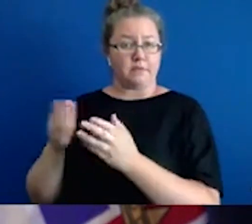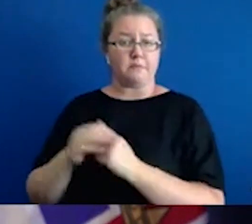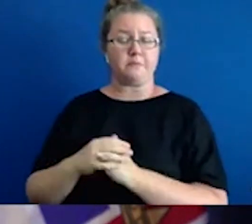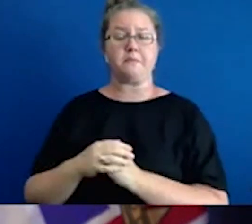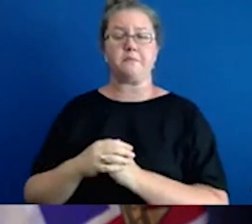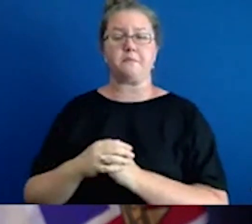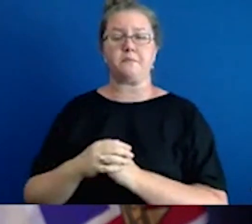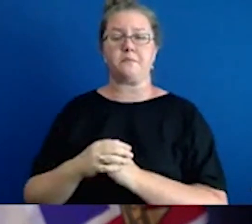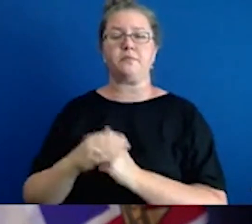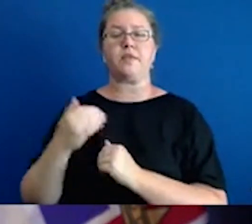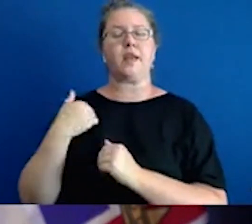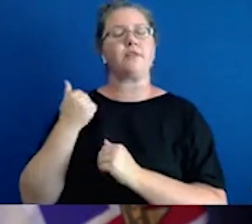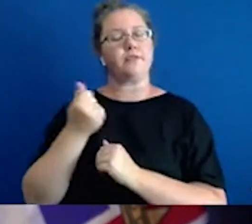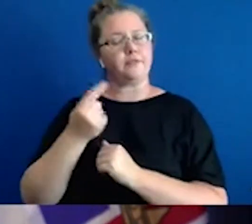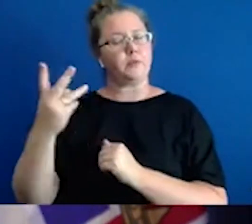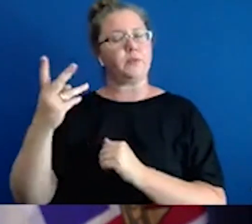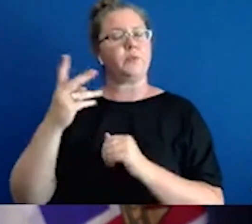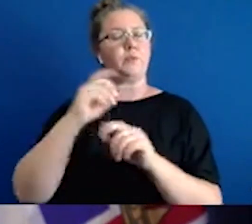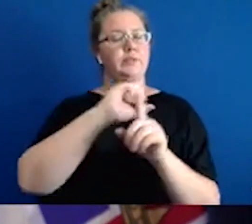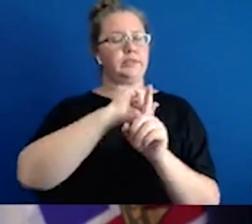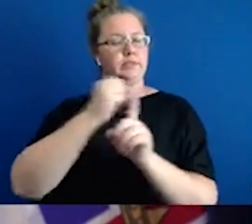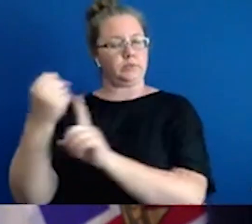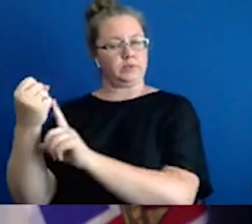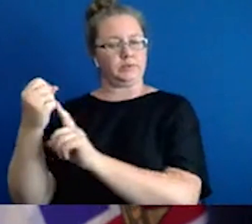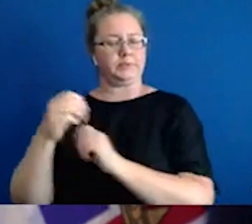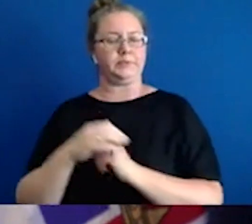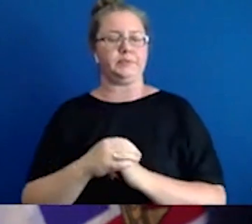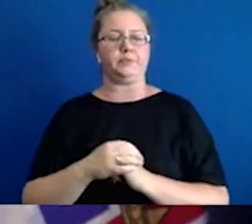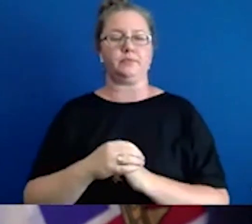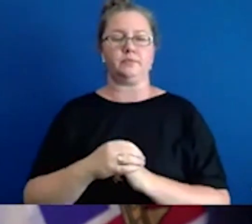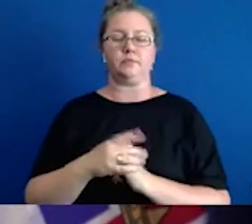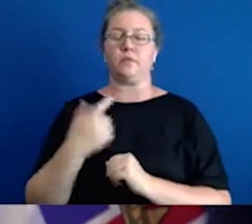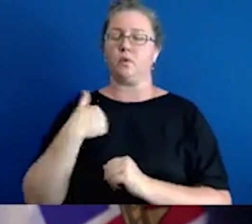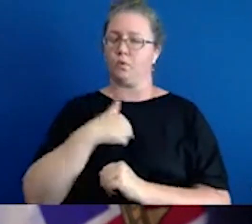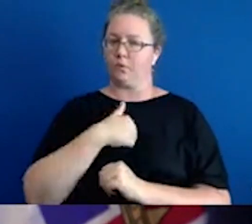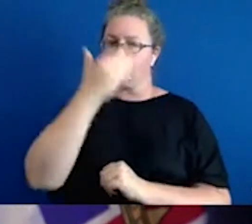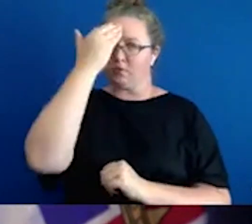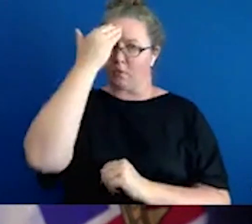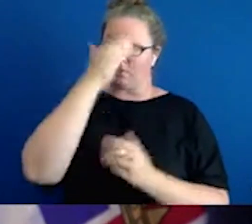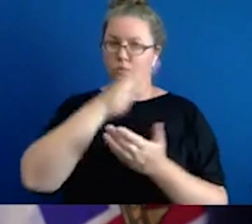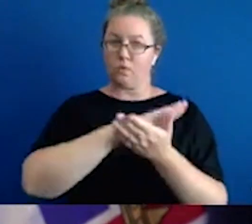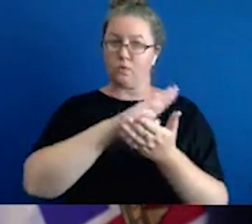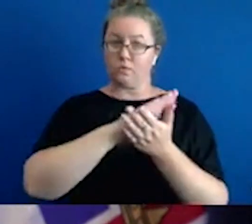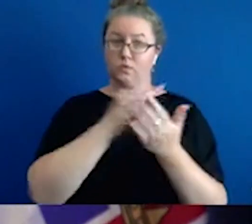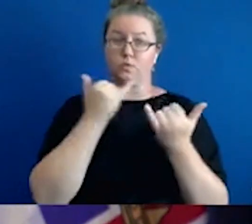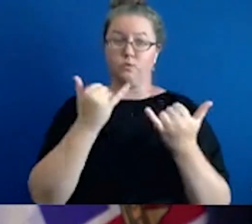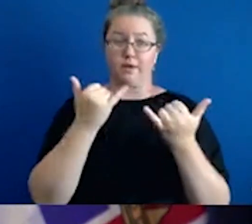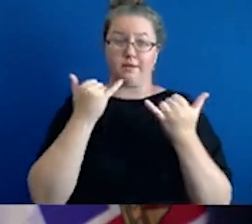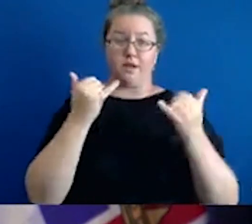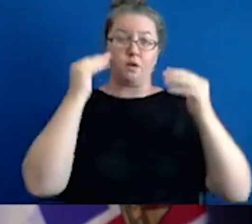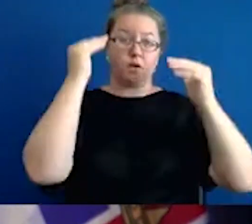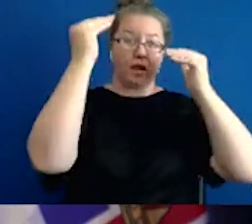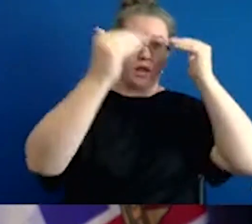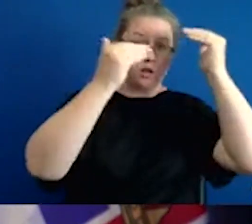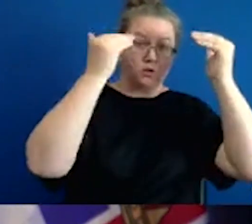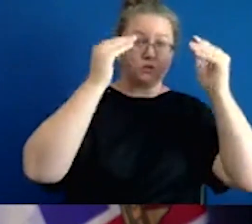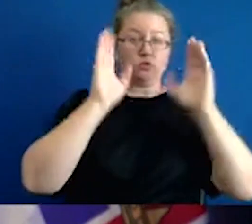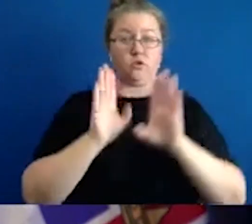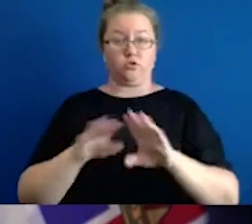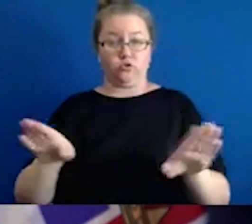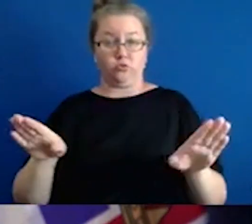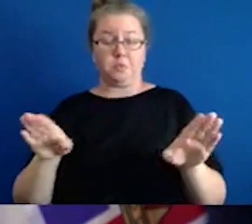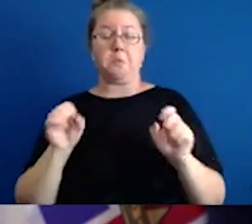this. So we are looking at several different scenarios. We know that there's likely both adults and children